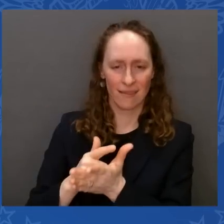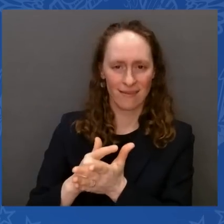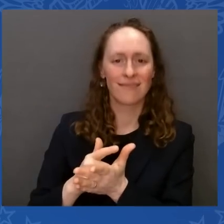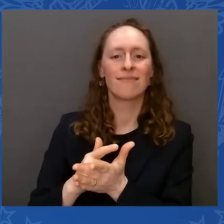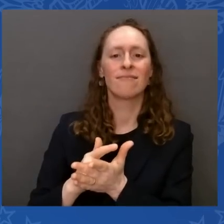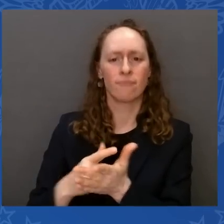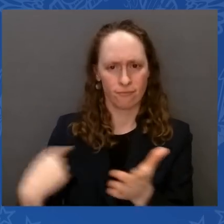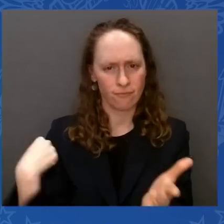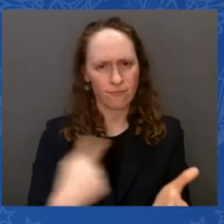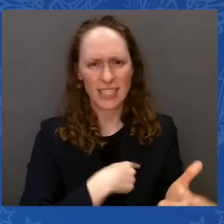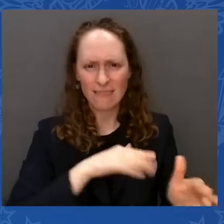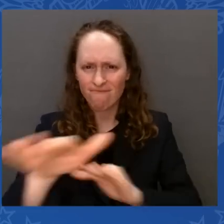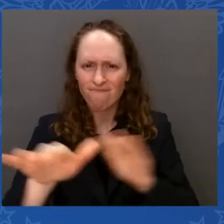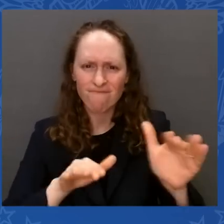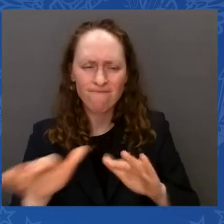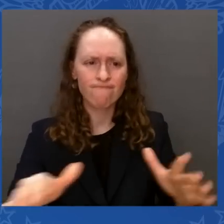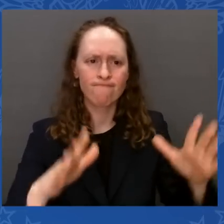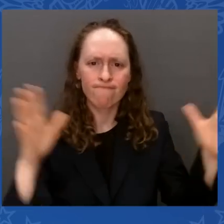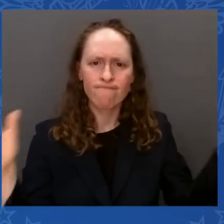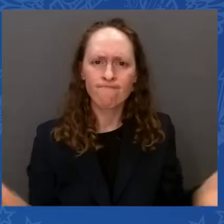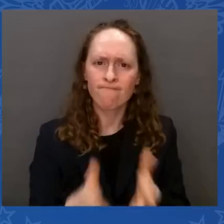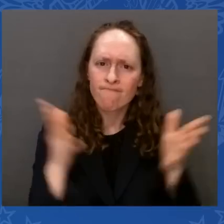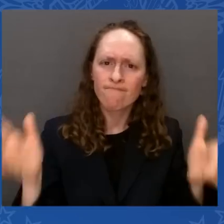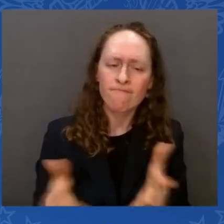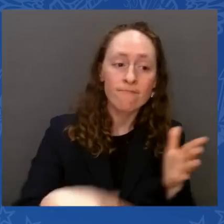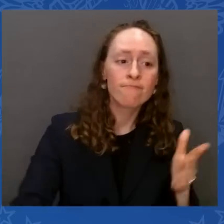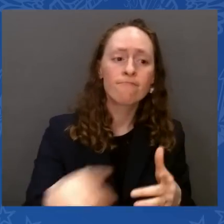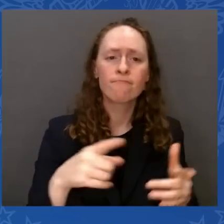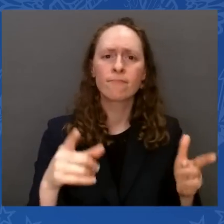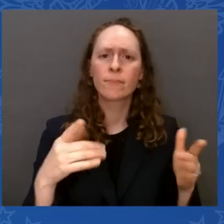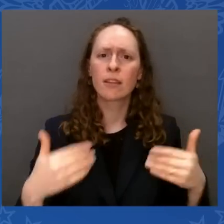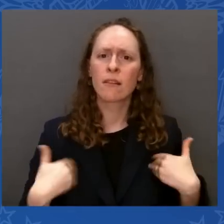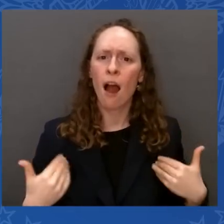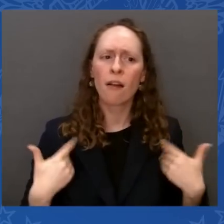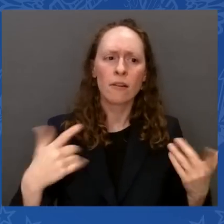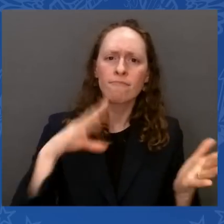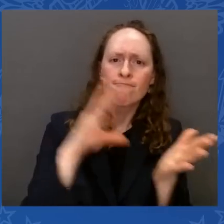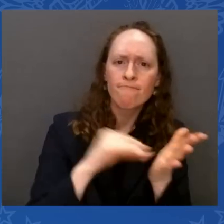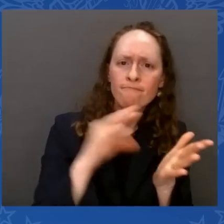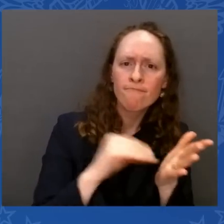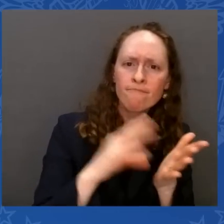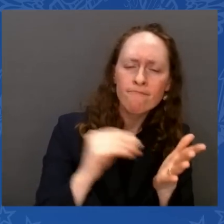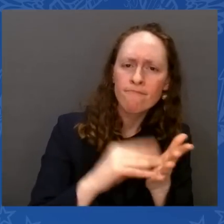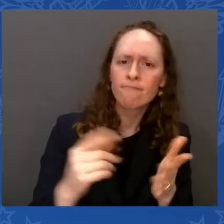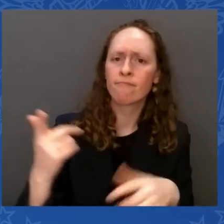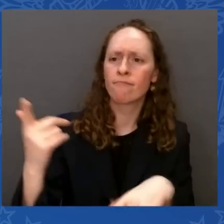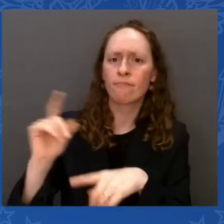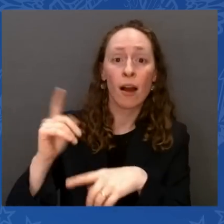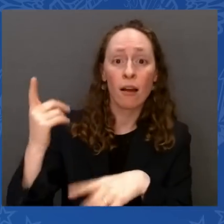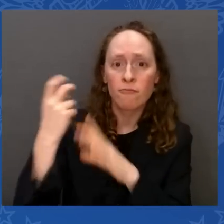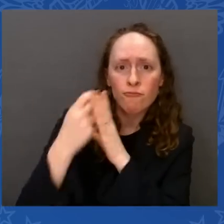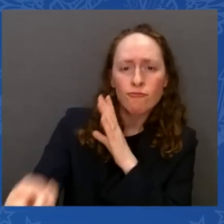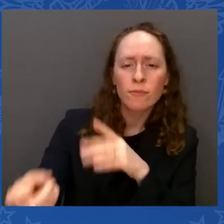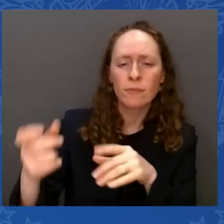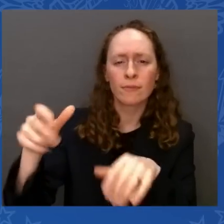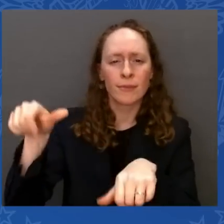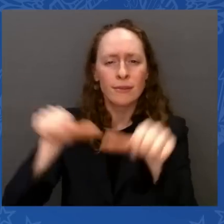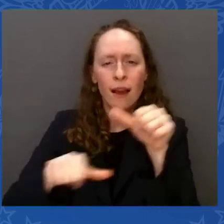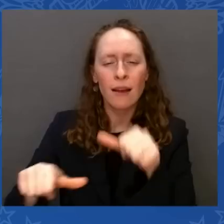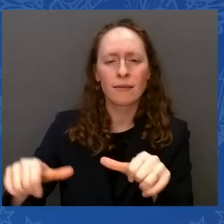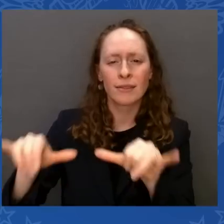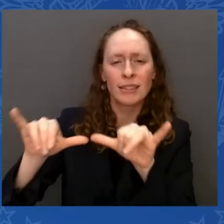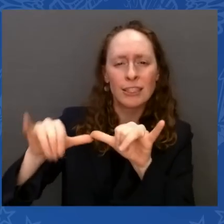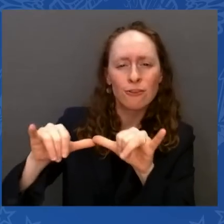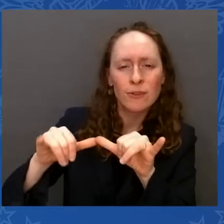engineering, and mathematics to make sure that those young people have the skills to succeed in the